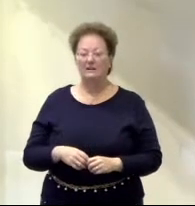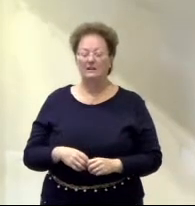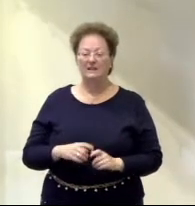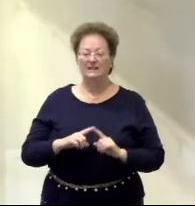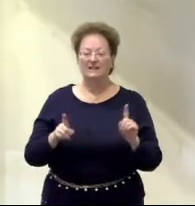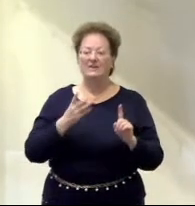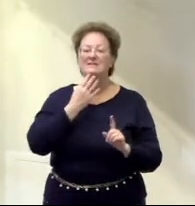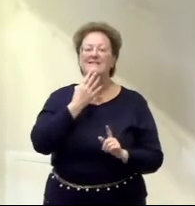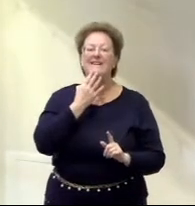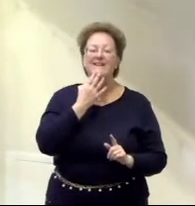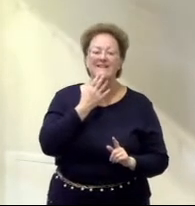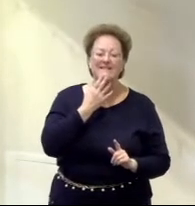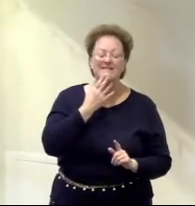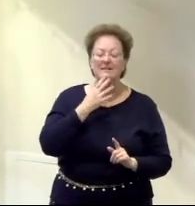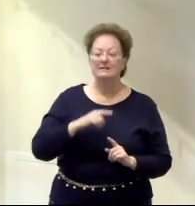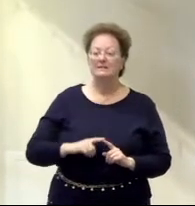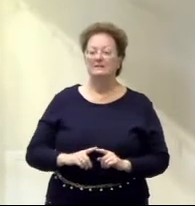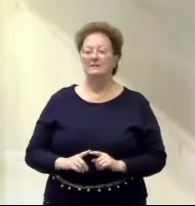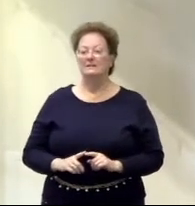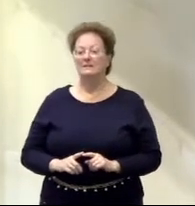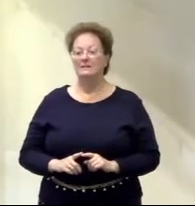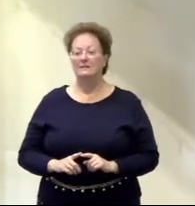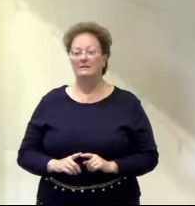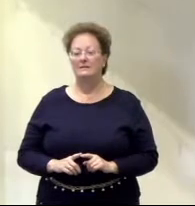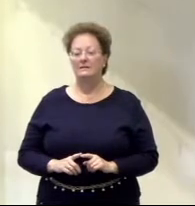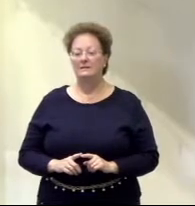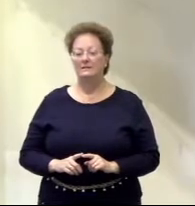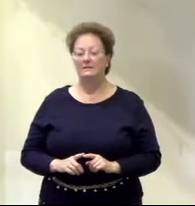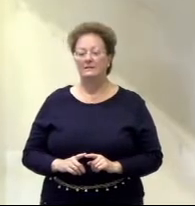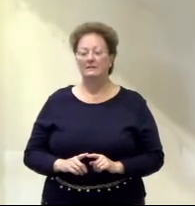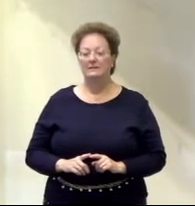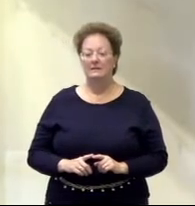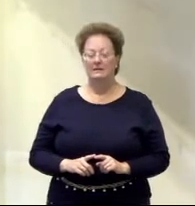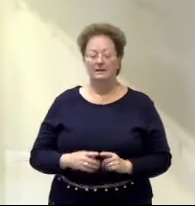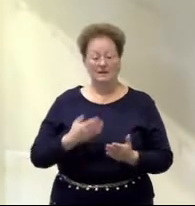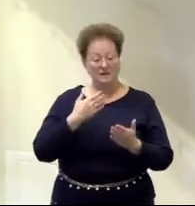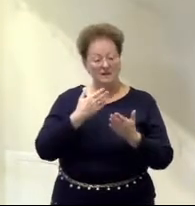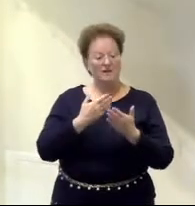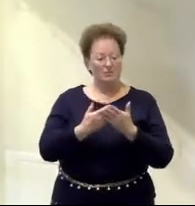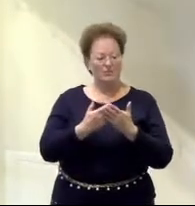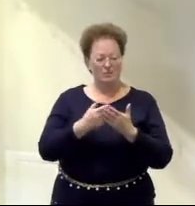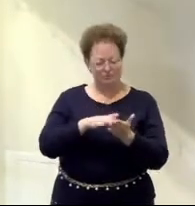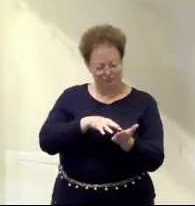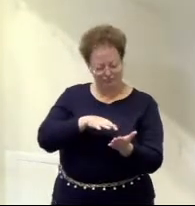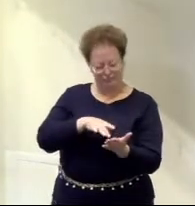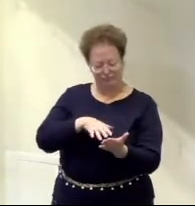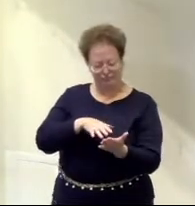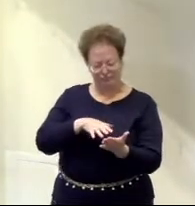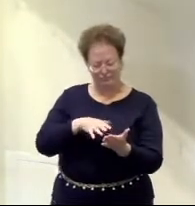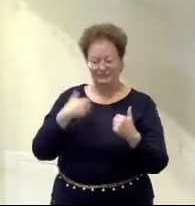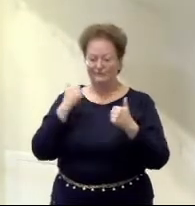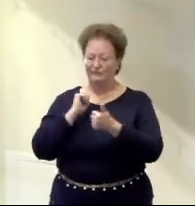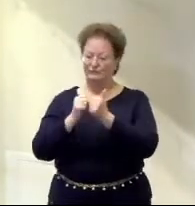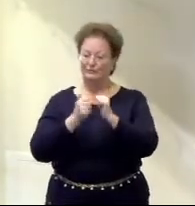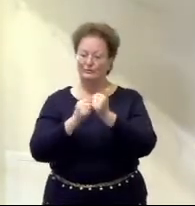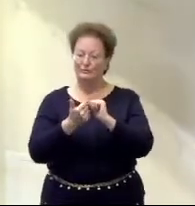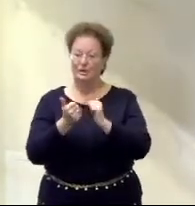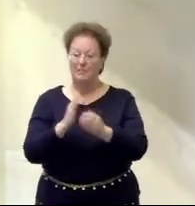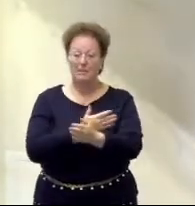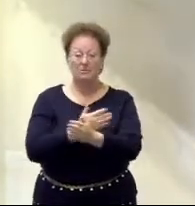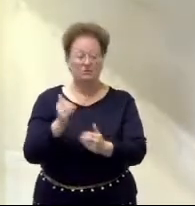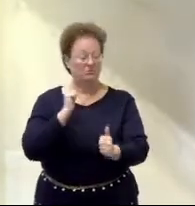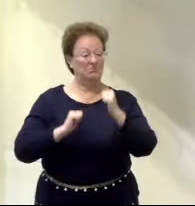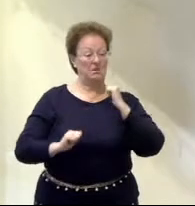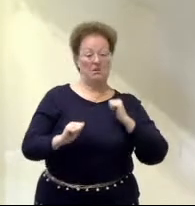I'm yellow, I'm red. I'm into academics, I'm into athletics, I'm into music, I'm into drama,